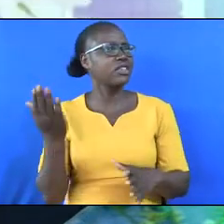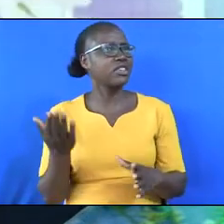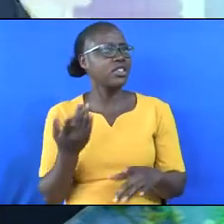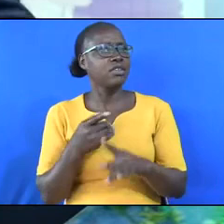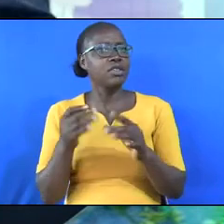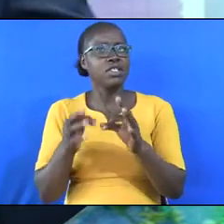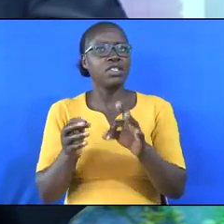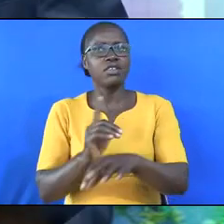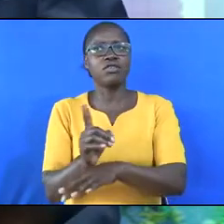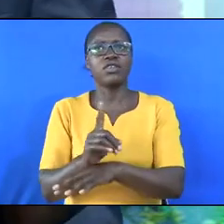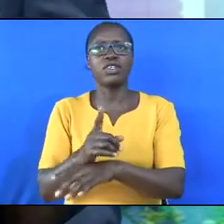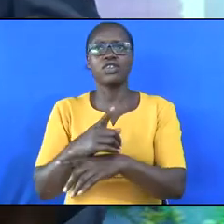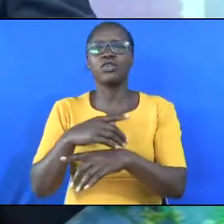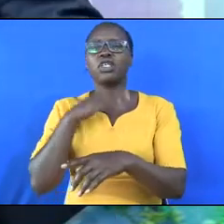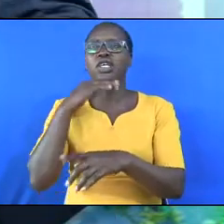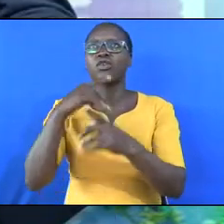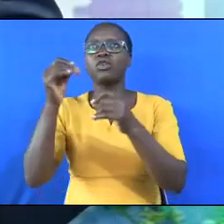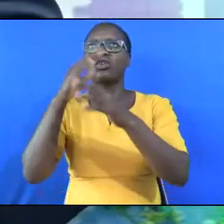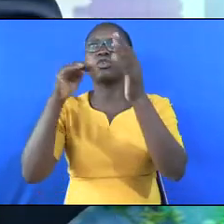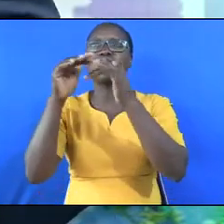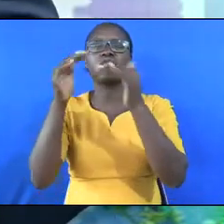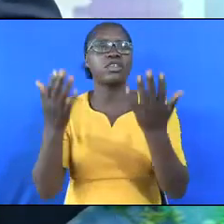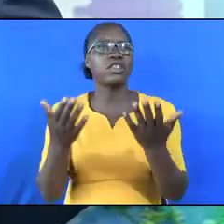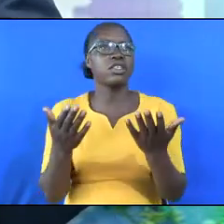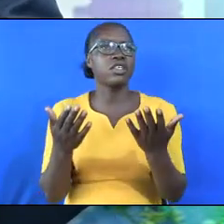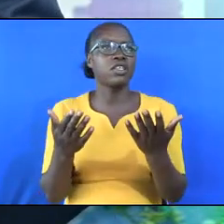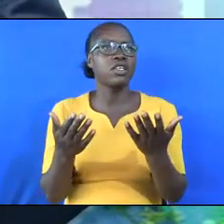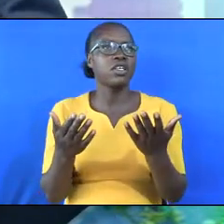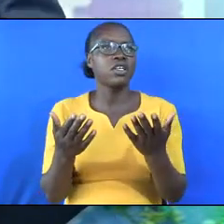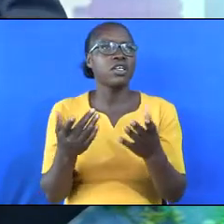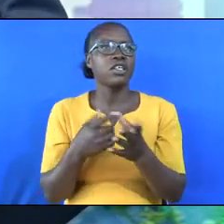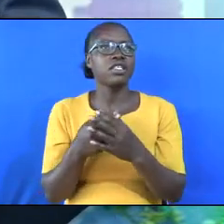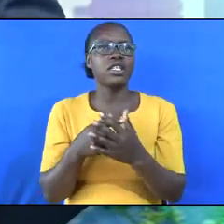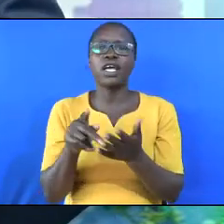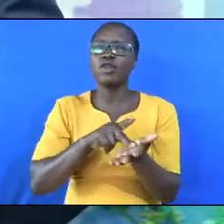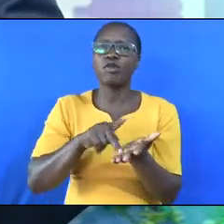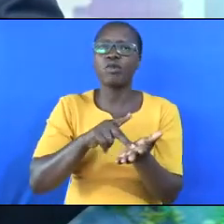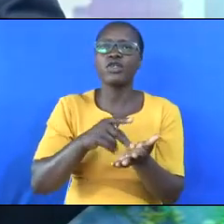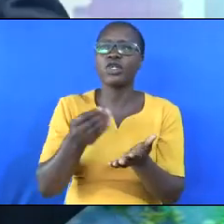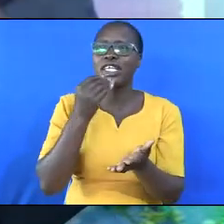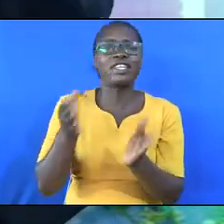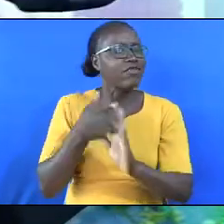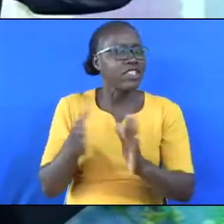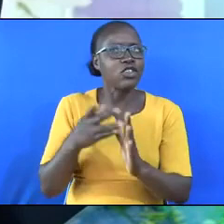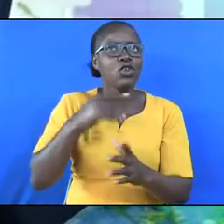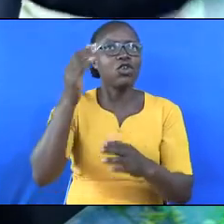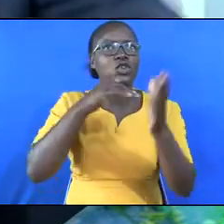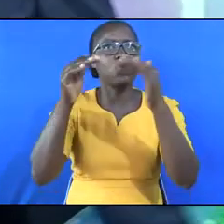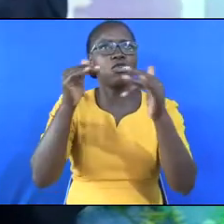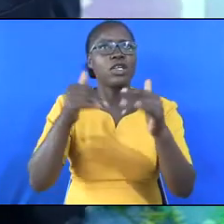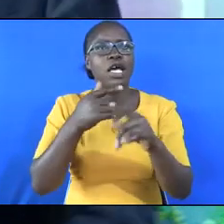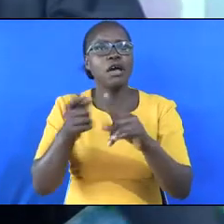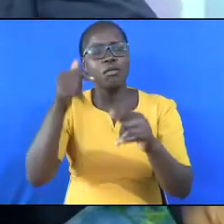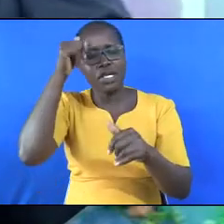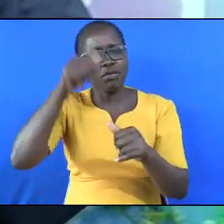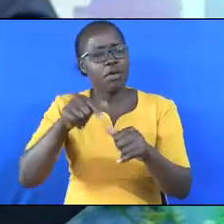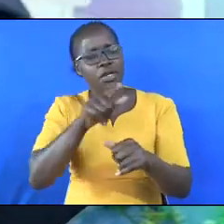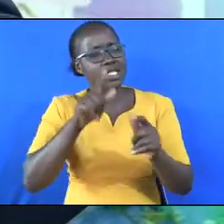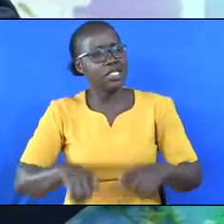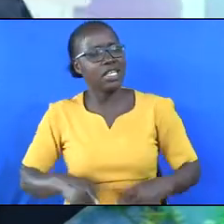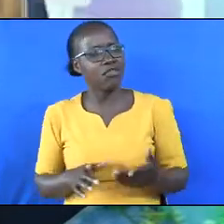But if when you die, we go to heaven, we can as well take poison and go to heaven. But you know that this is a lie.